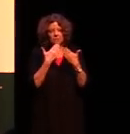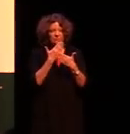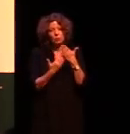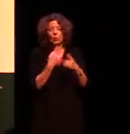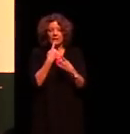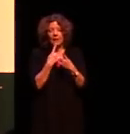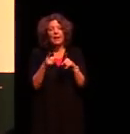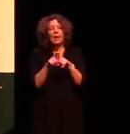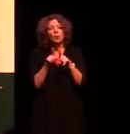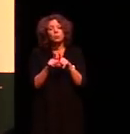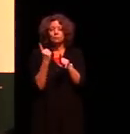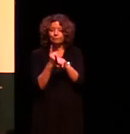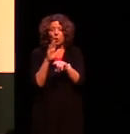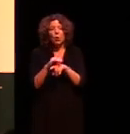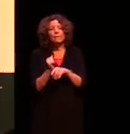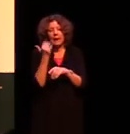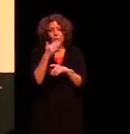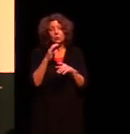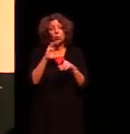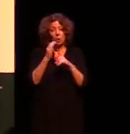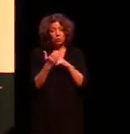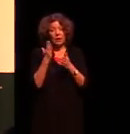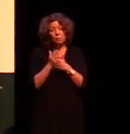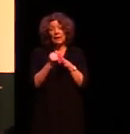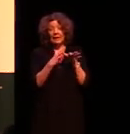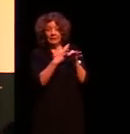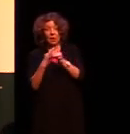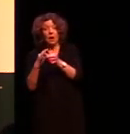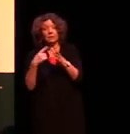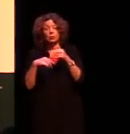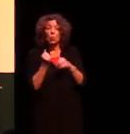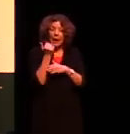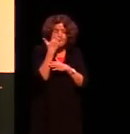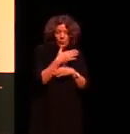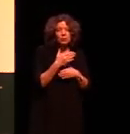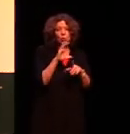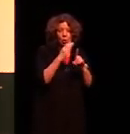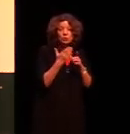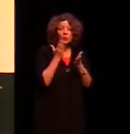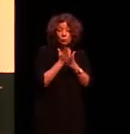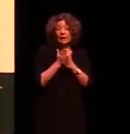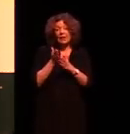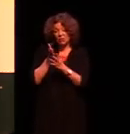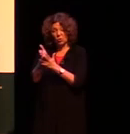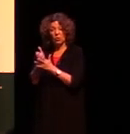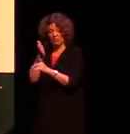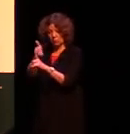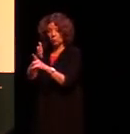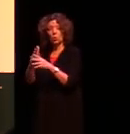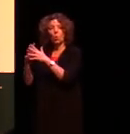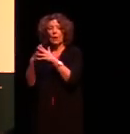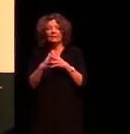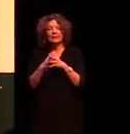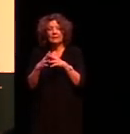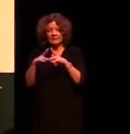His ties to the Aboriginal community of Greater Western Sydney are through his ancestral links to the